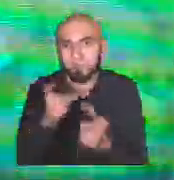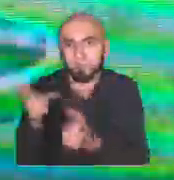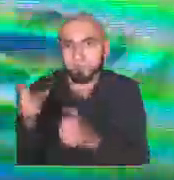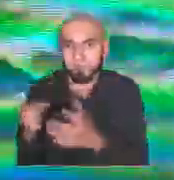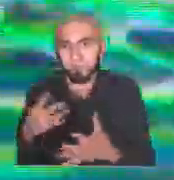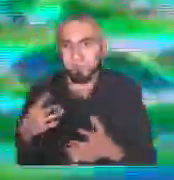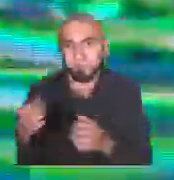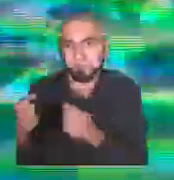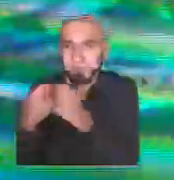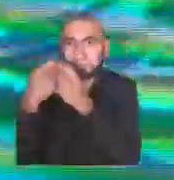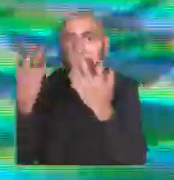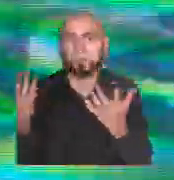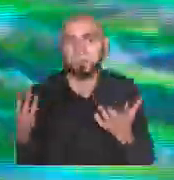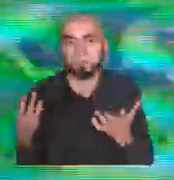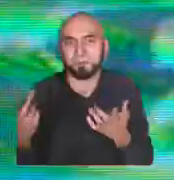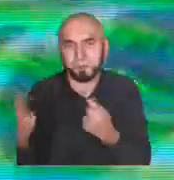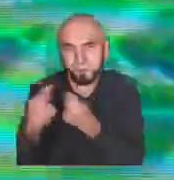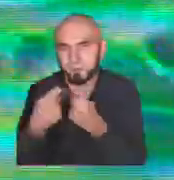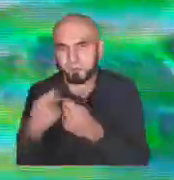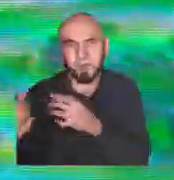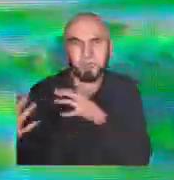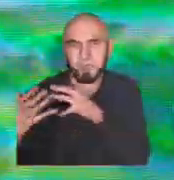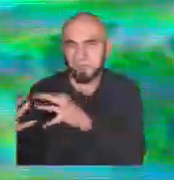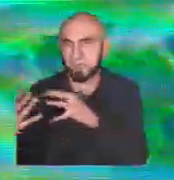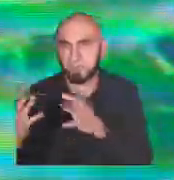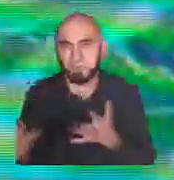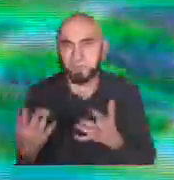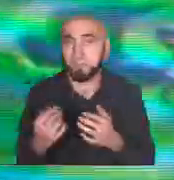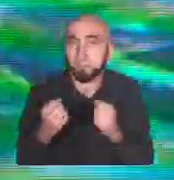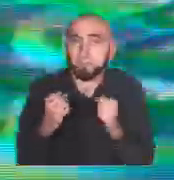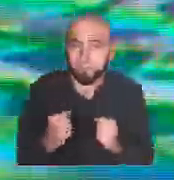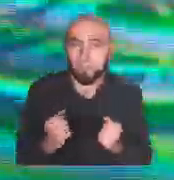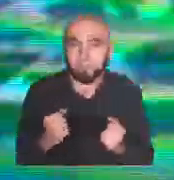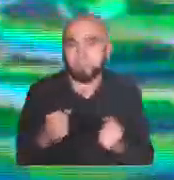people to do all sorts of things.